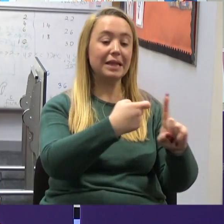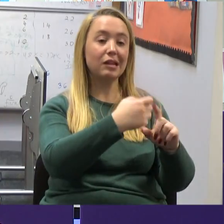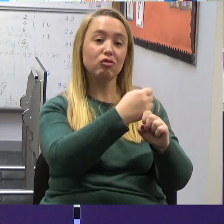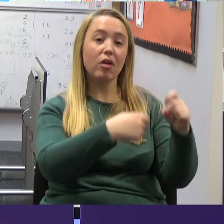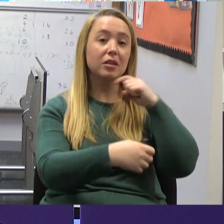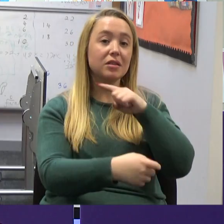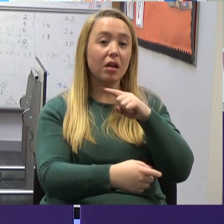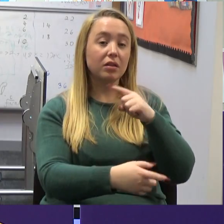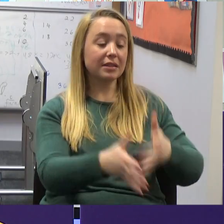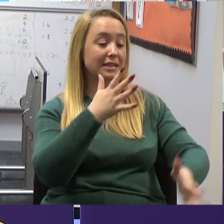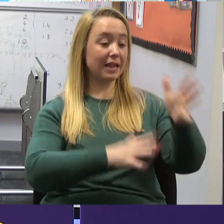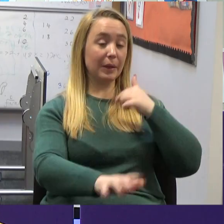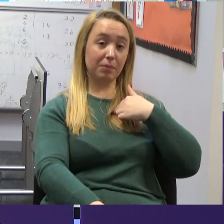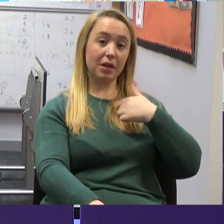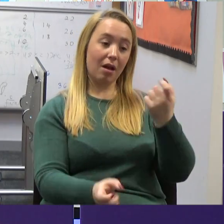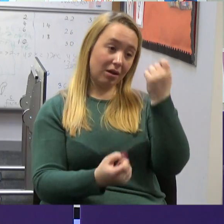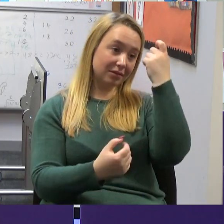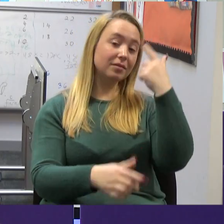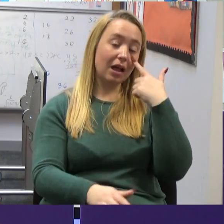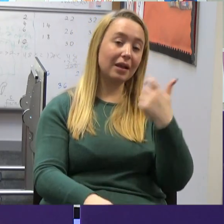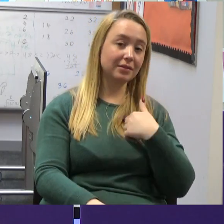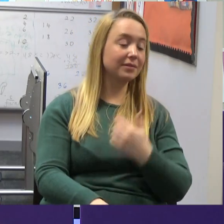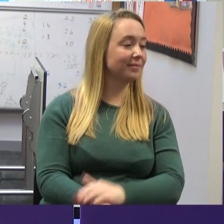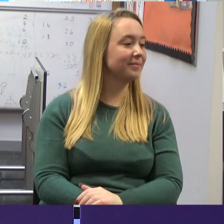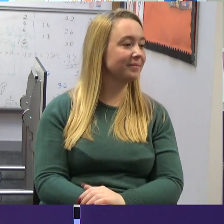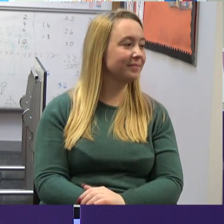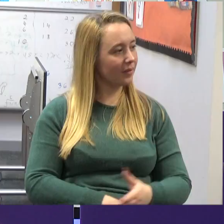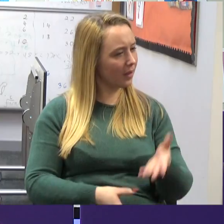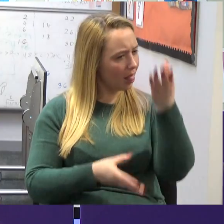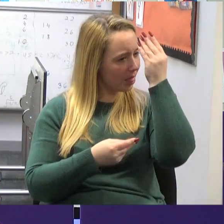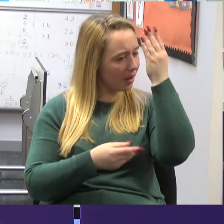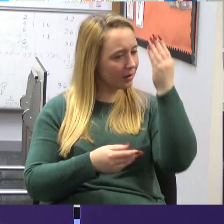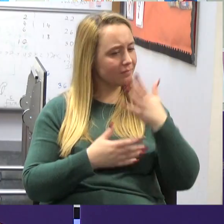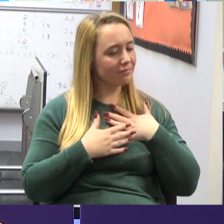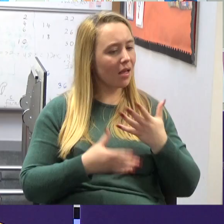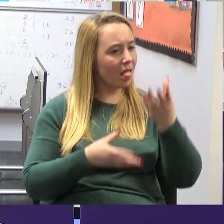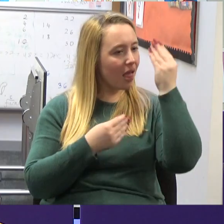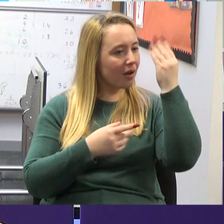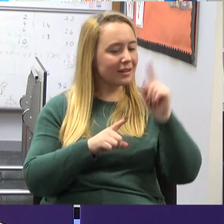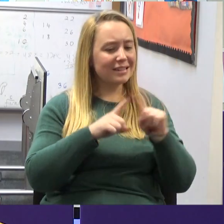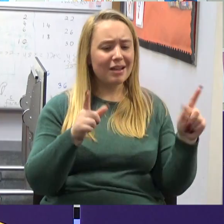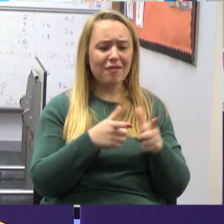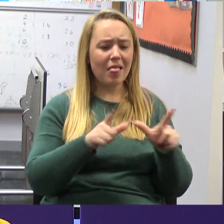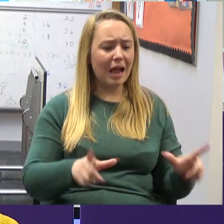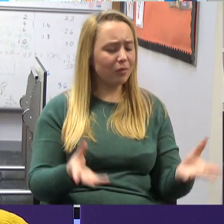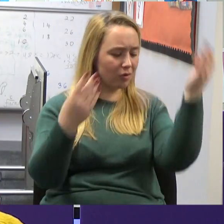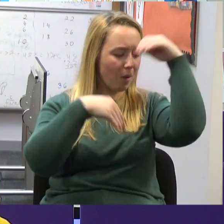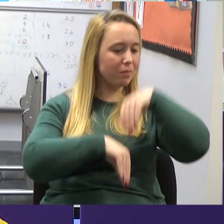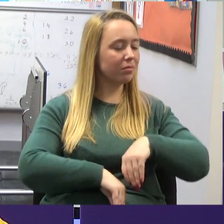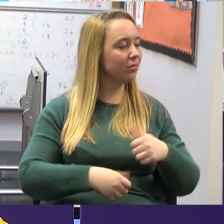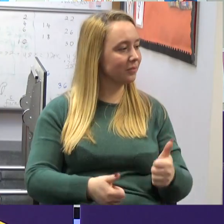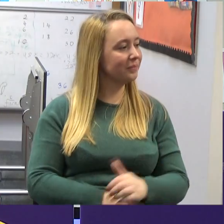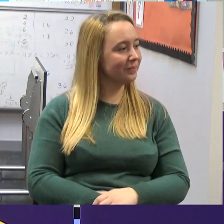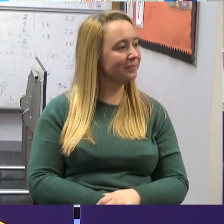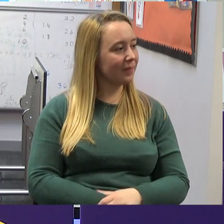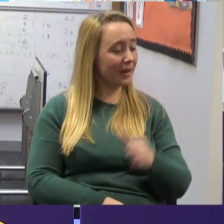you know, I can understand some of the things that Kieran's saying to me. It's the learning, you know, doing the different language